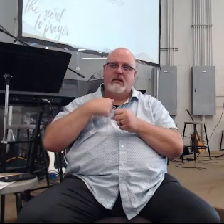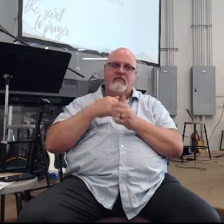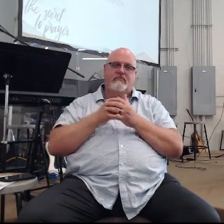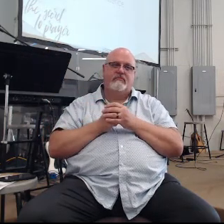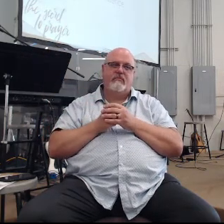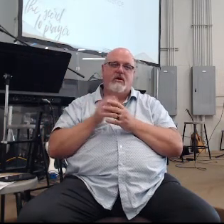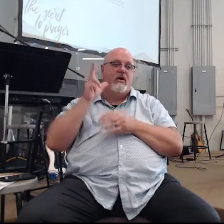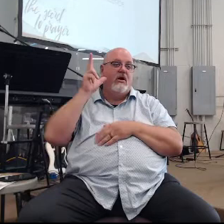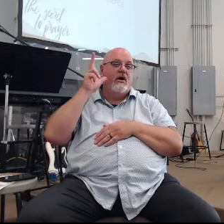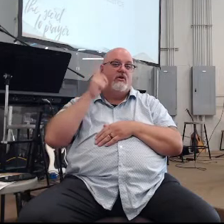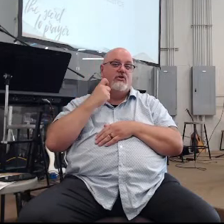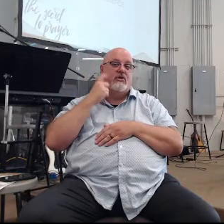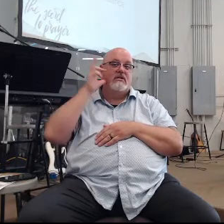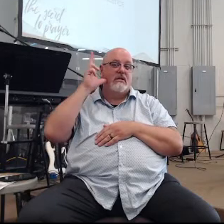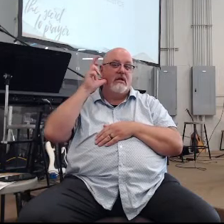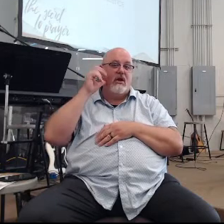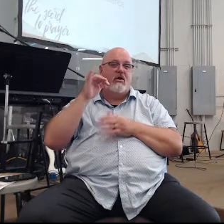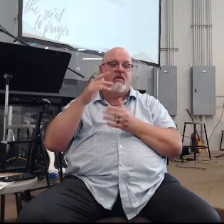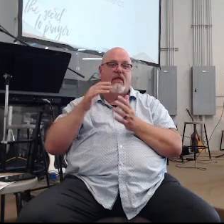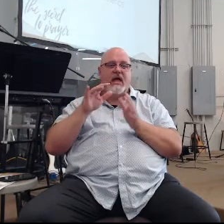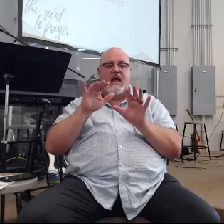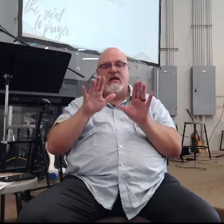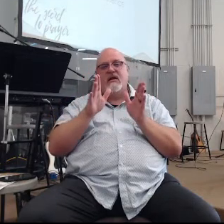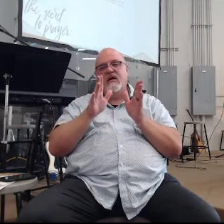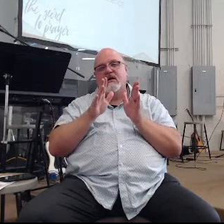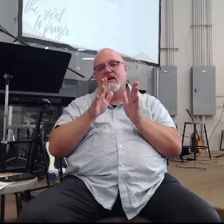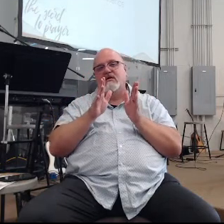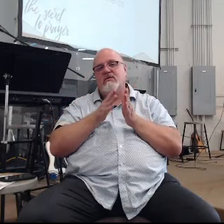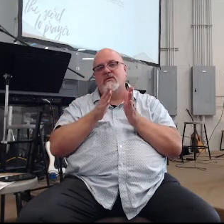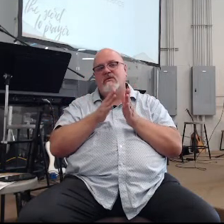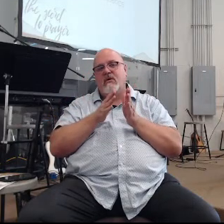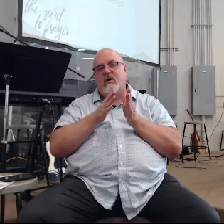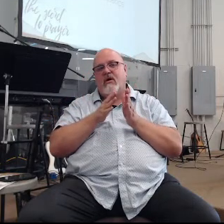just to hear that still small voice